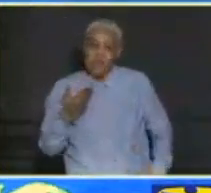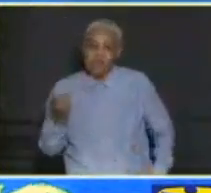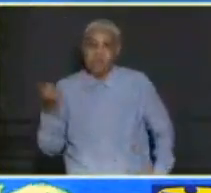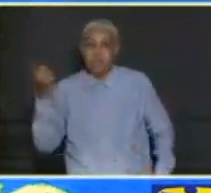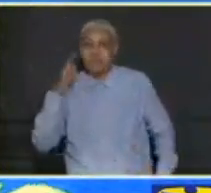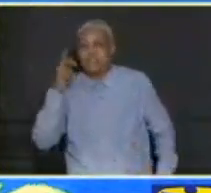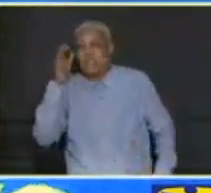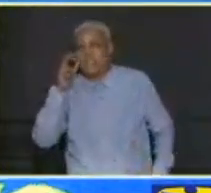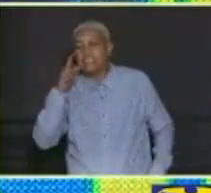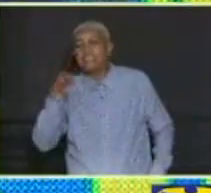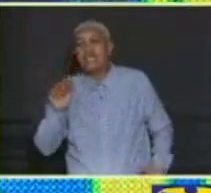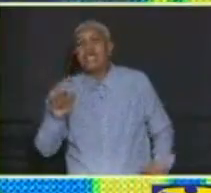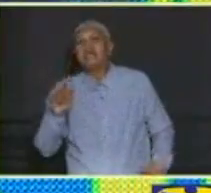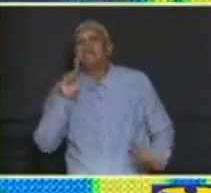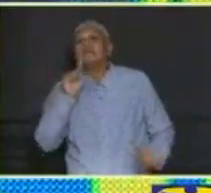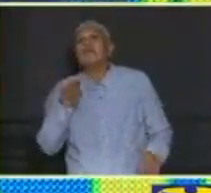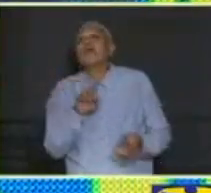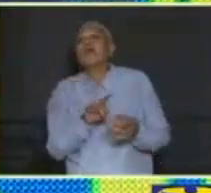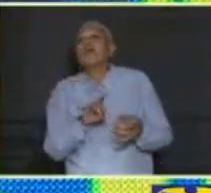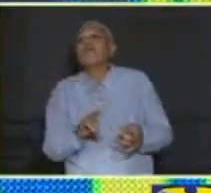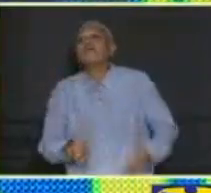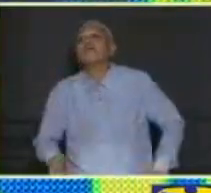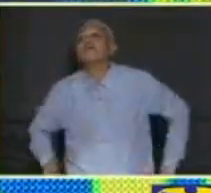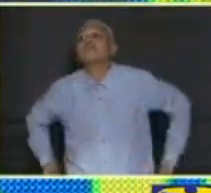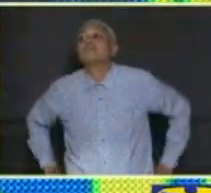she was listening and was able to respond. you.